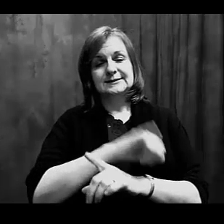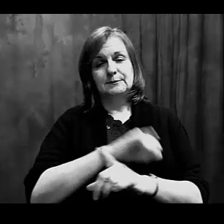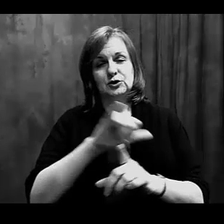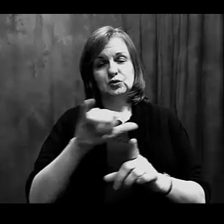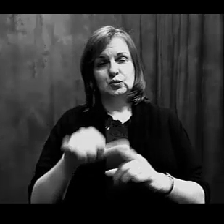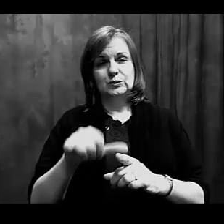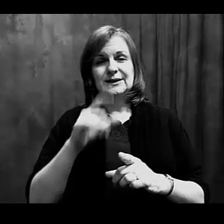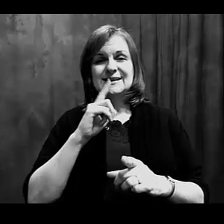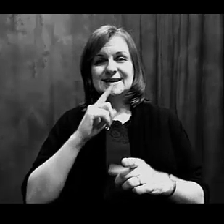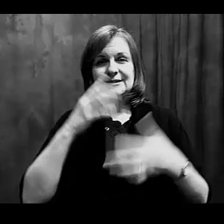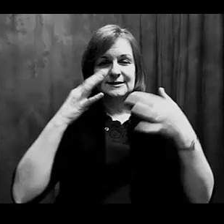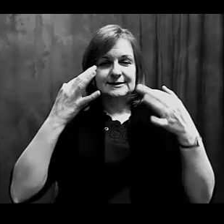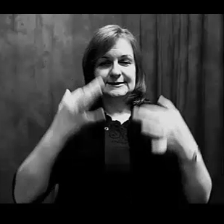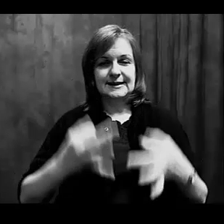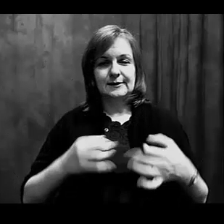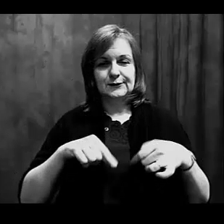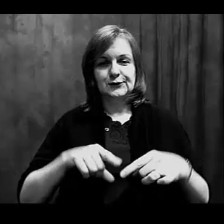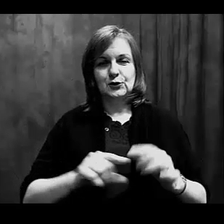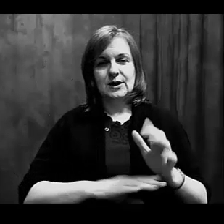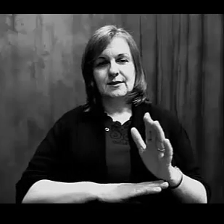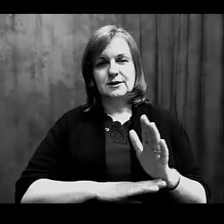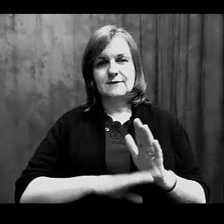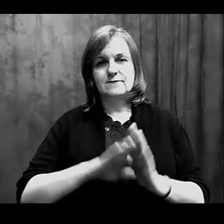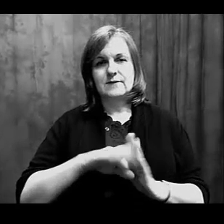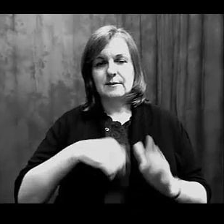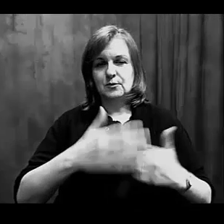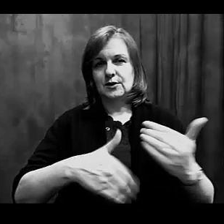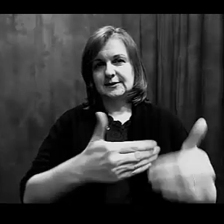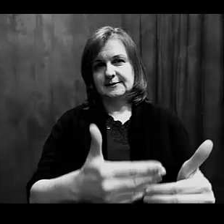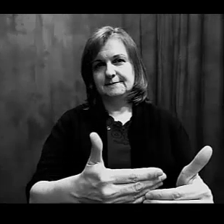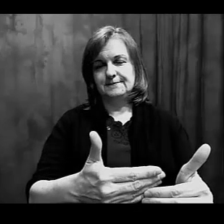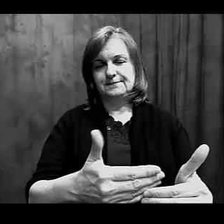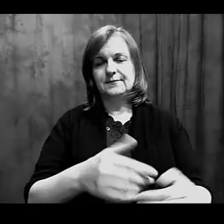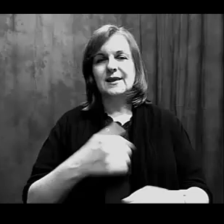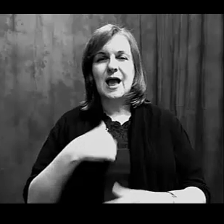during development.